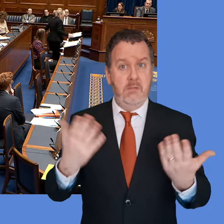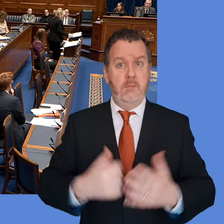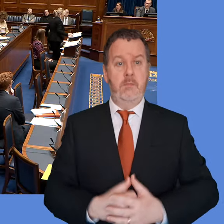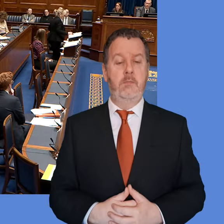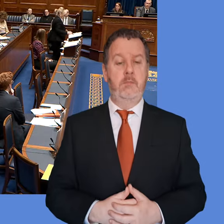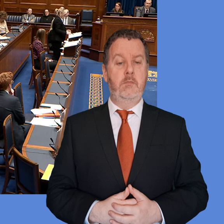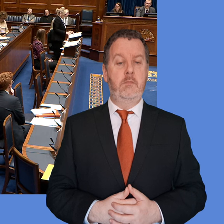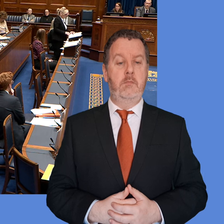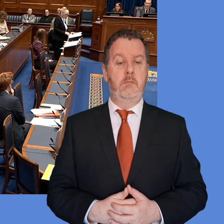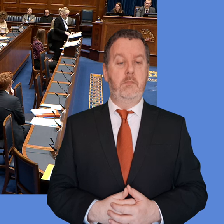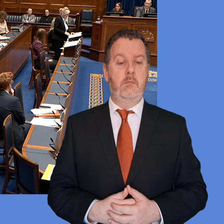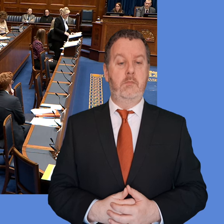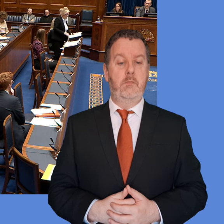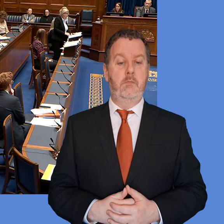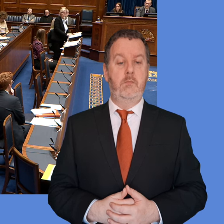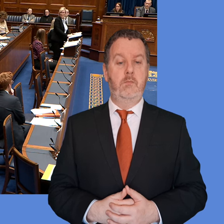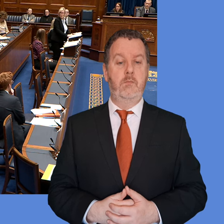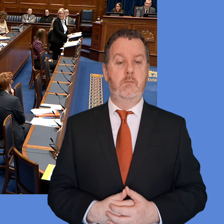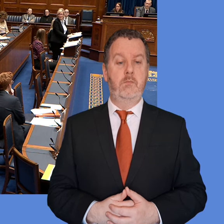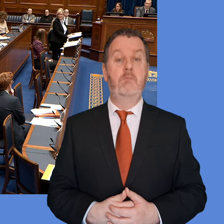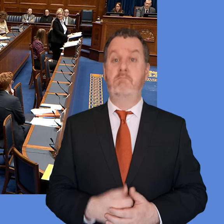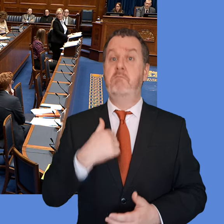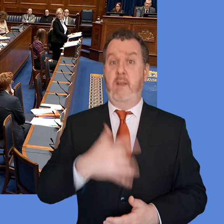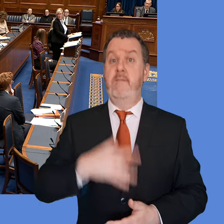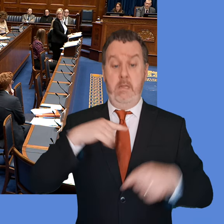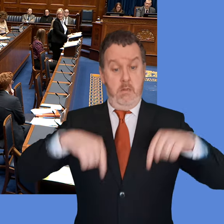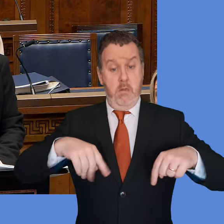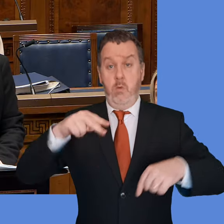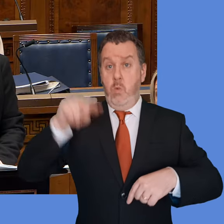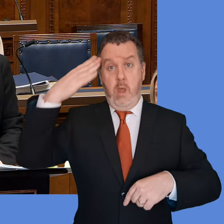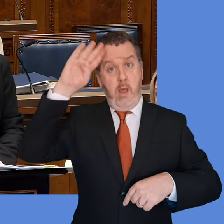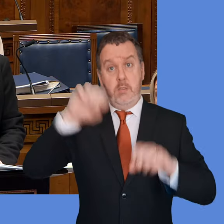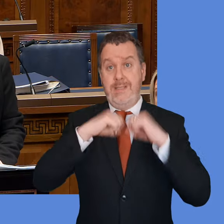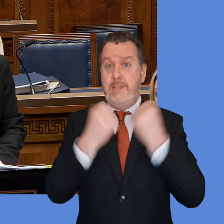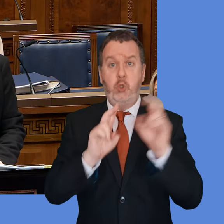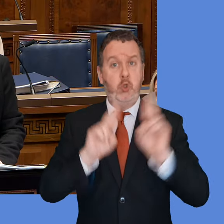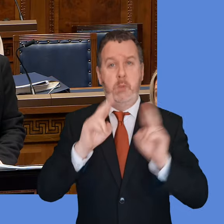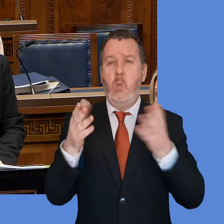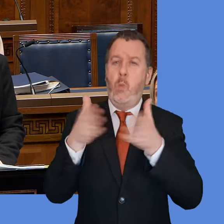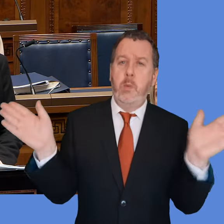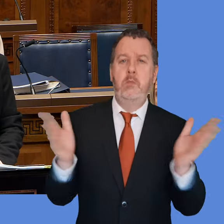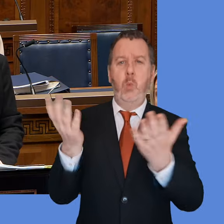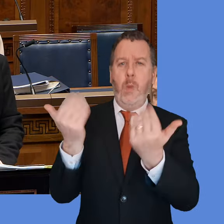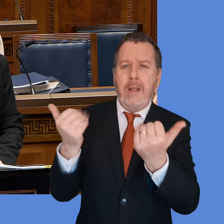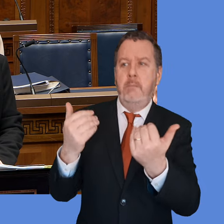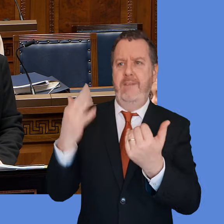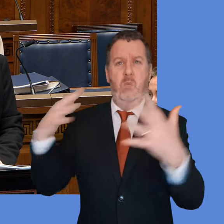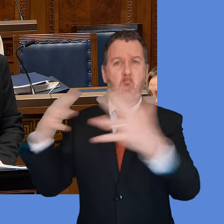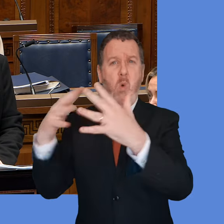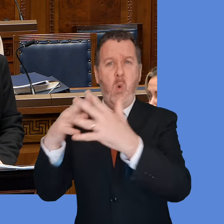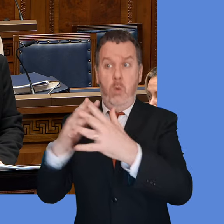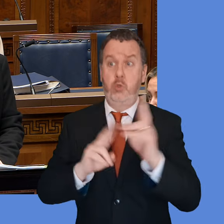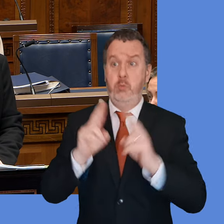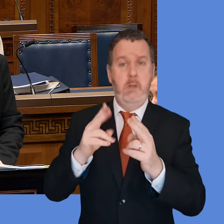just think, as a rule, as a society, we should be as open and welcome as we can, particularly for anybody that's fleeing persecution or fleeing war-torn